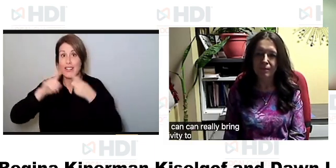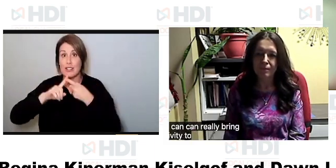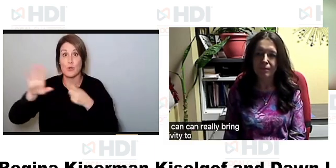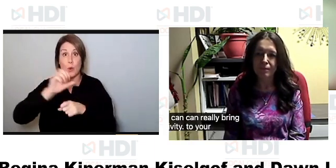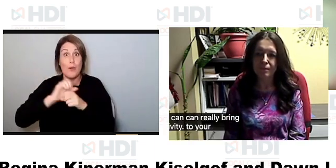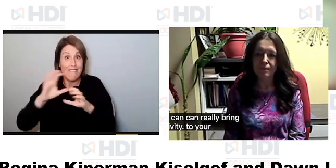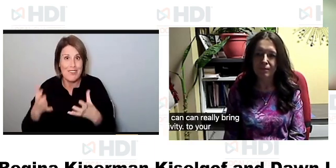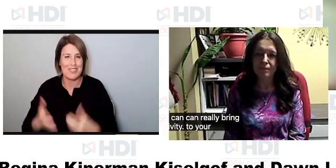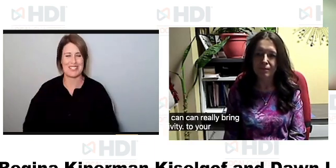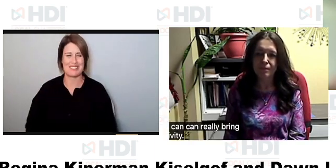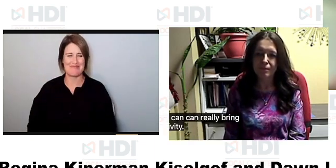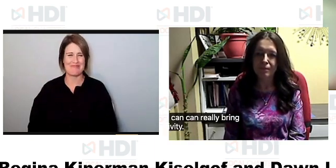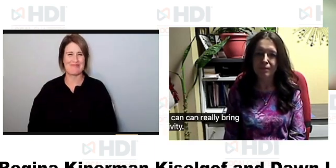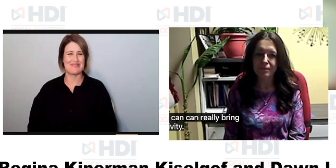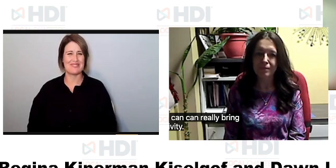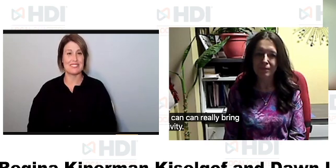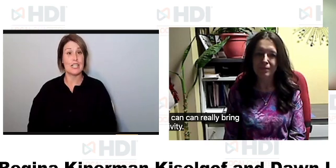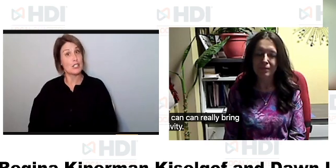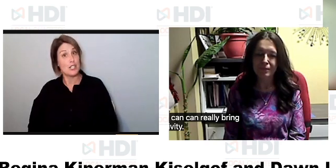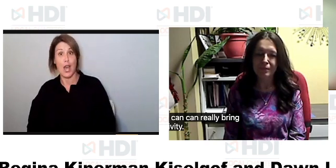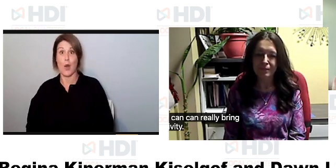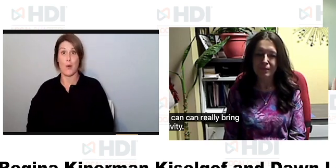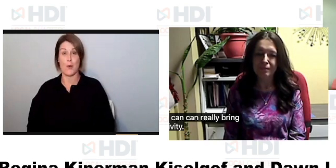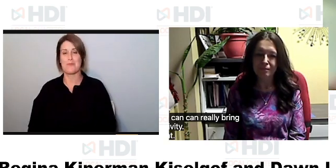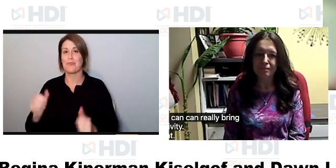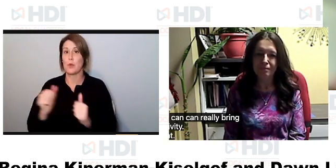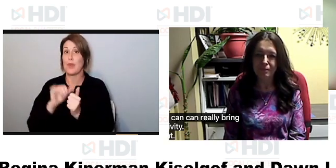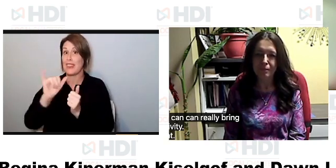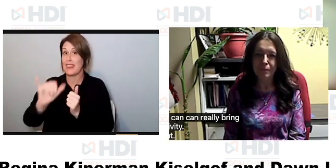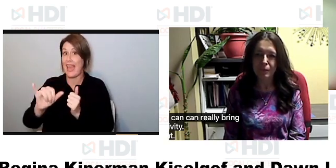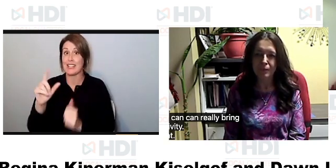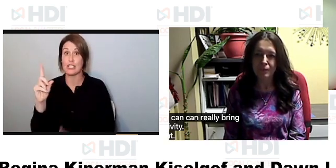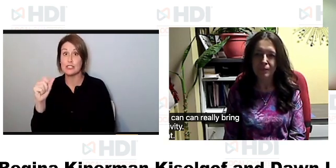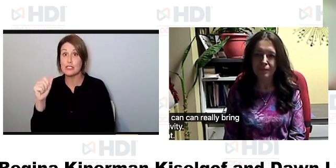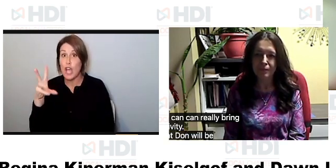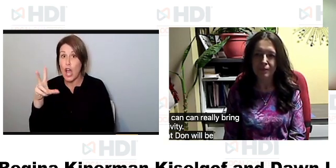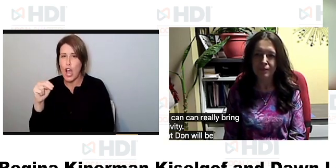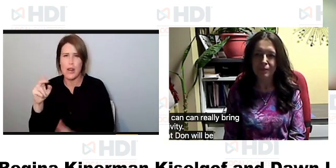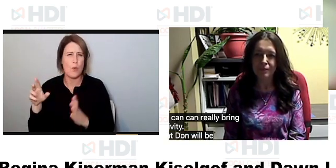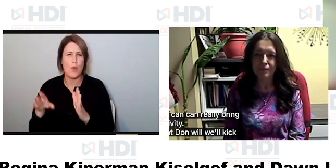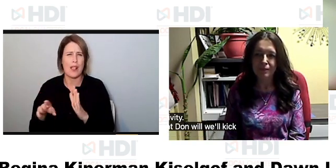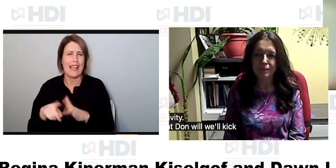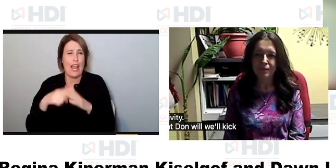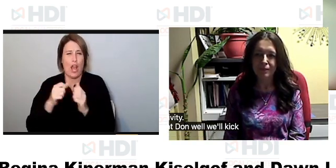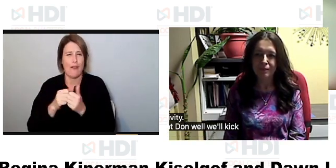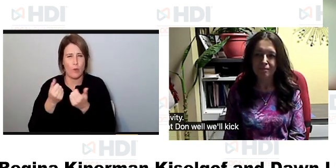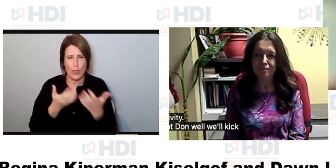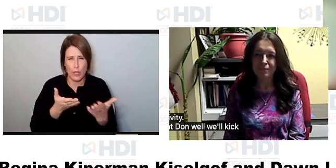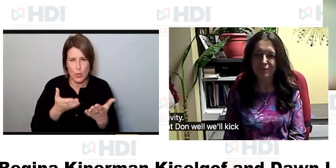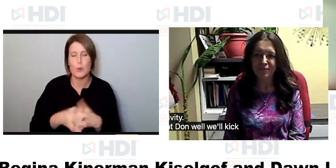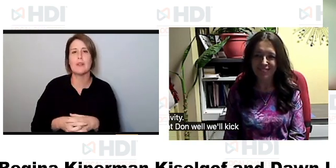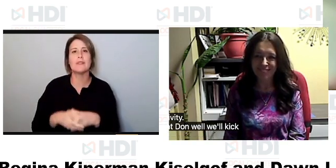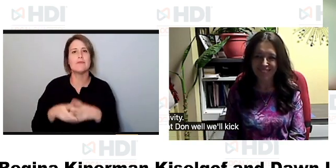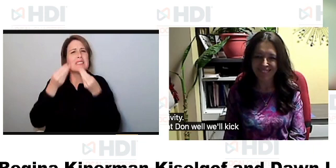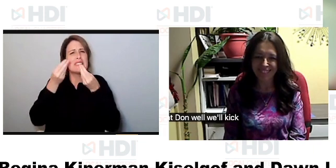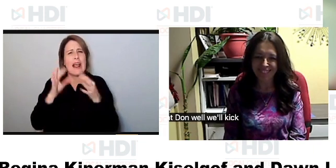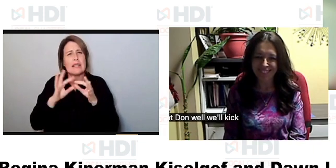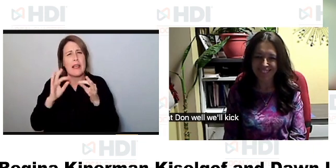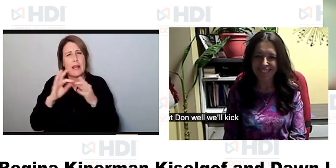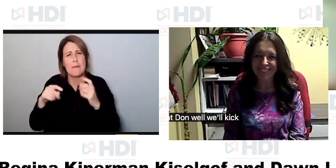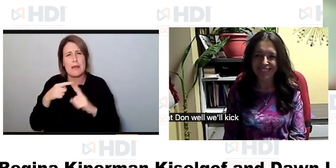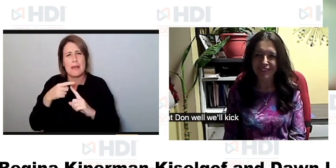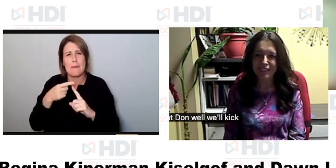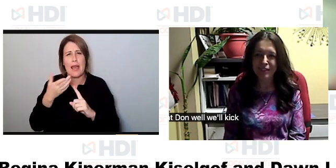so with that dawn we'll kick off with you um tell us a little bit about